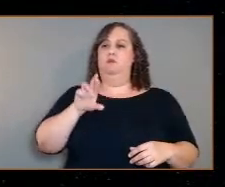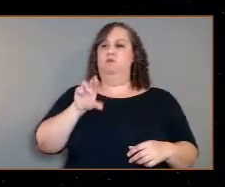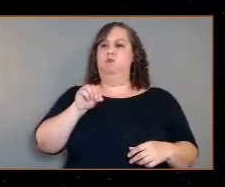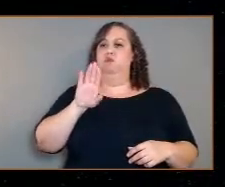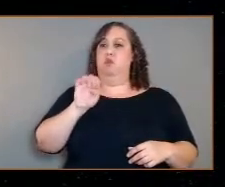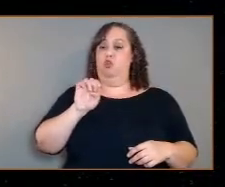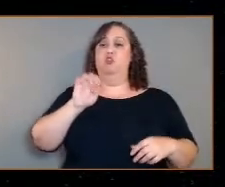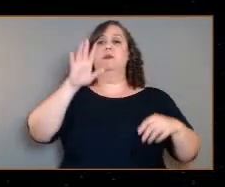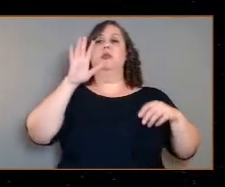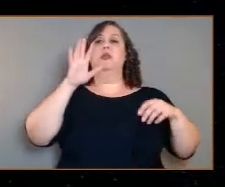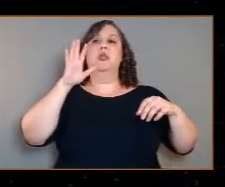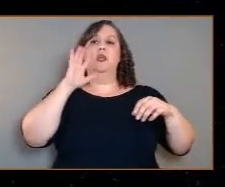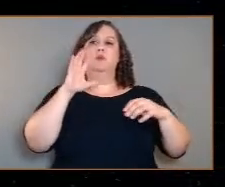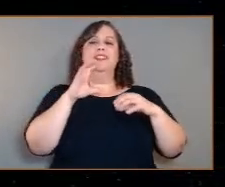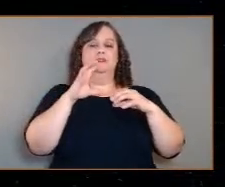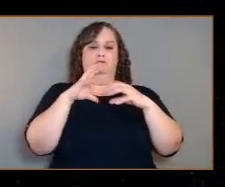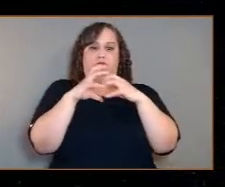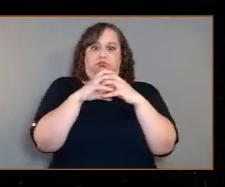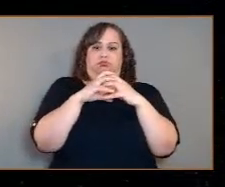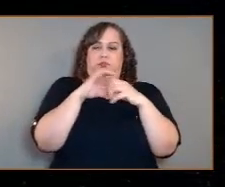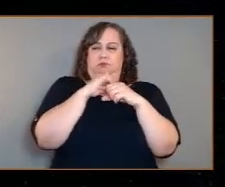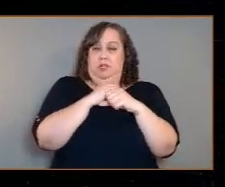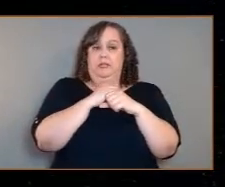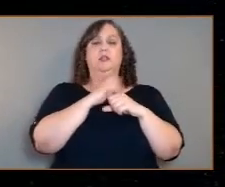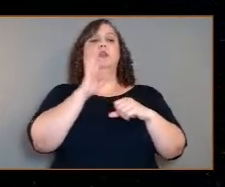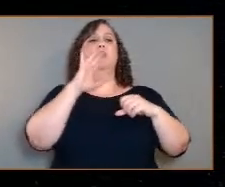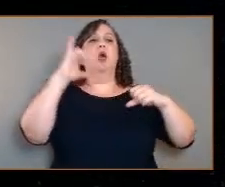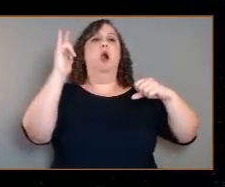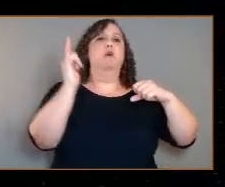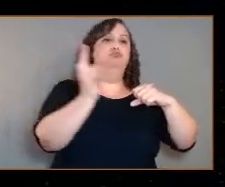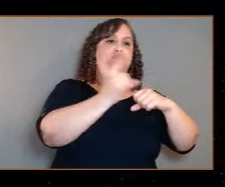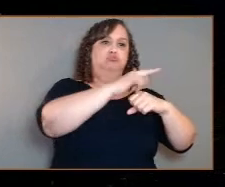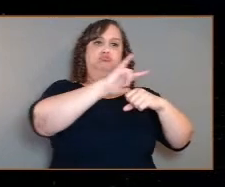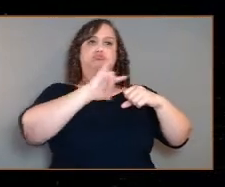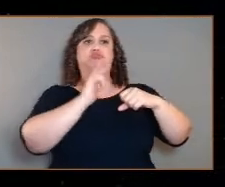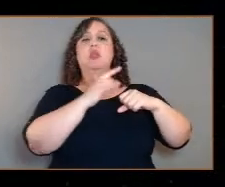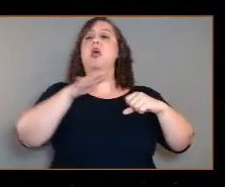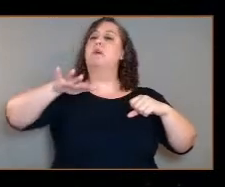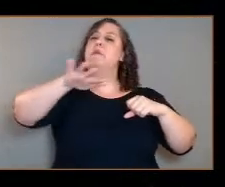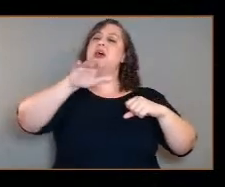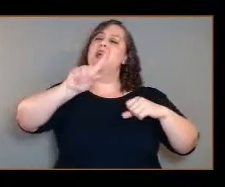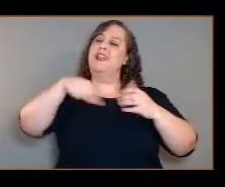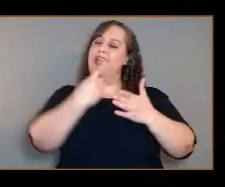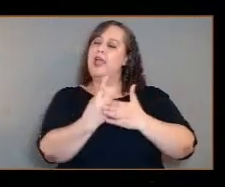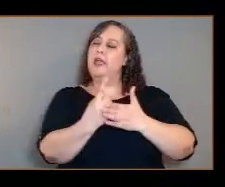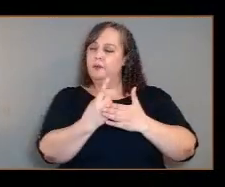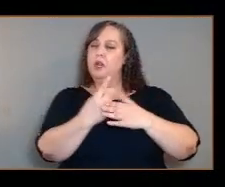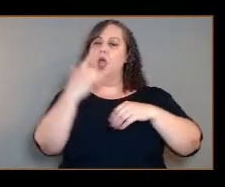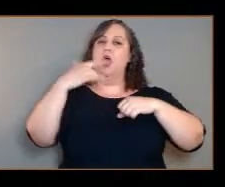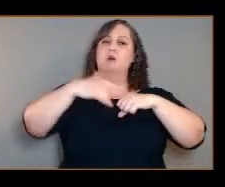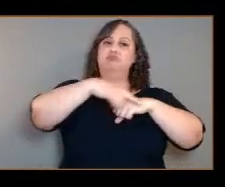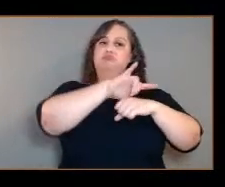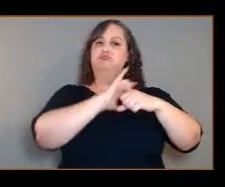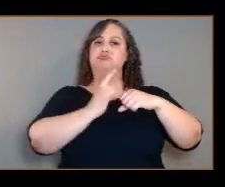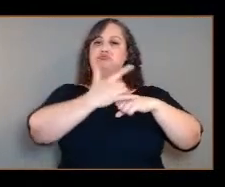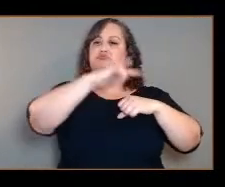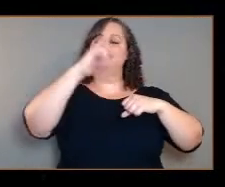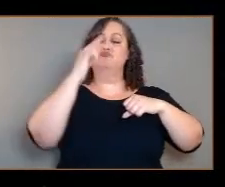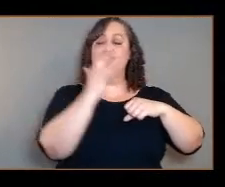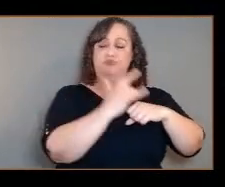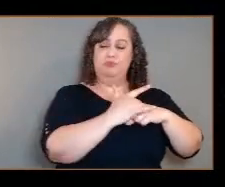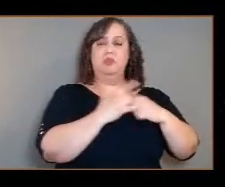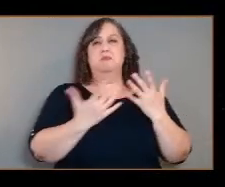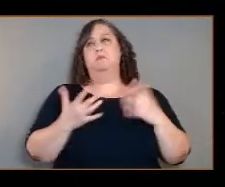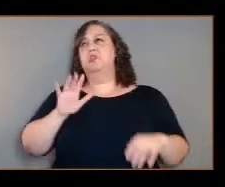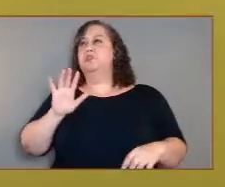in an aeroshell, will fly through the atmosphere for about an hour and reach the surface, landing at about a speed of maybe 20, 25 miles